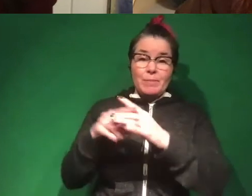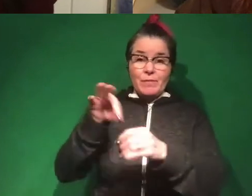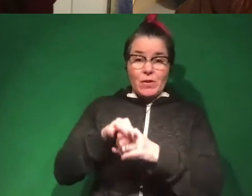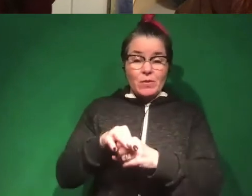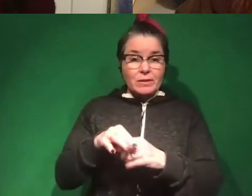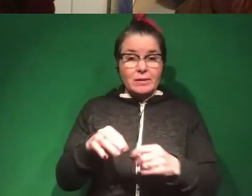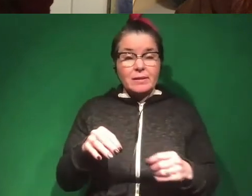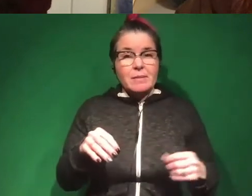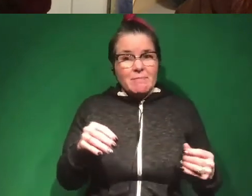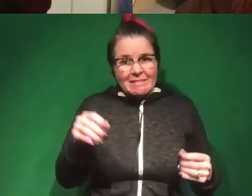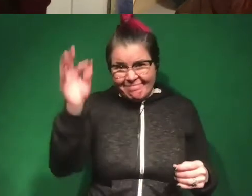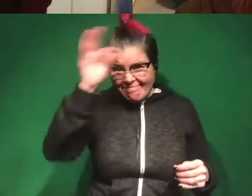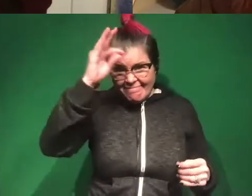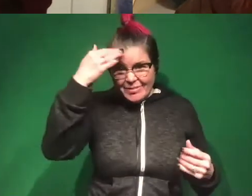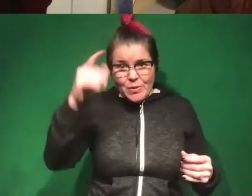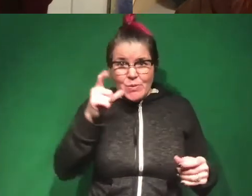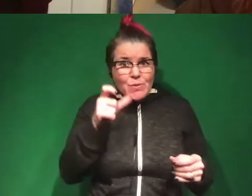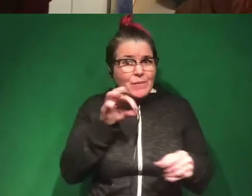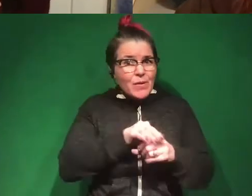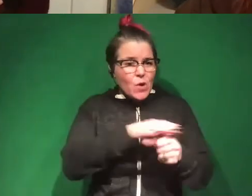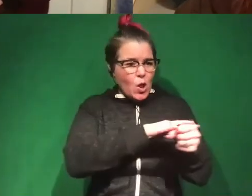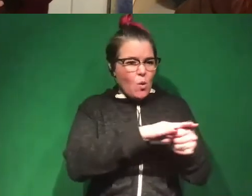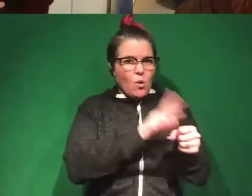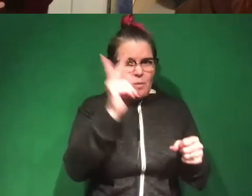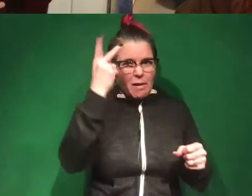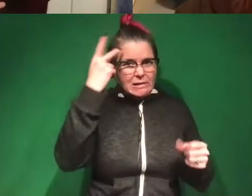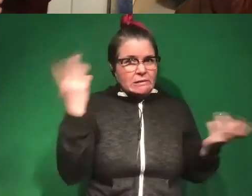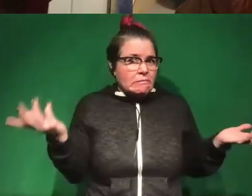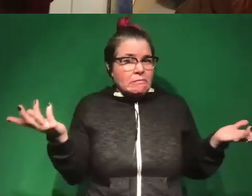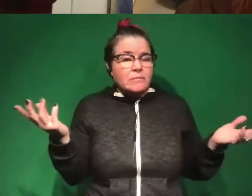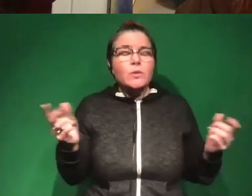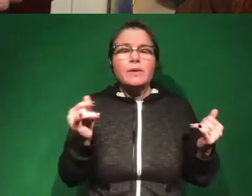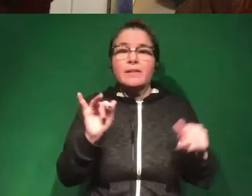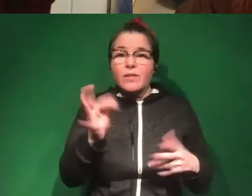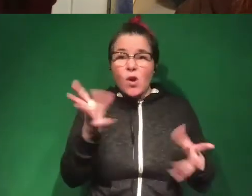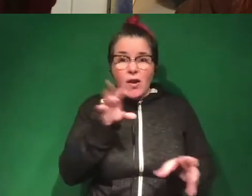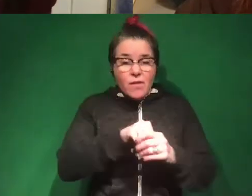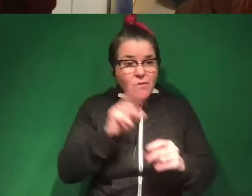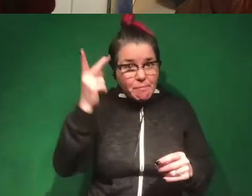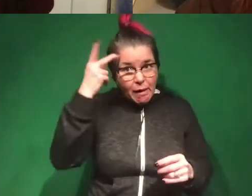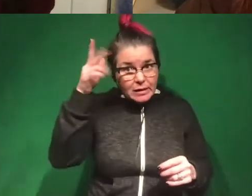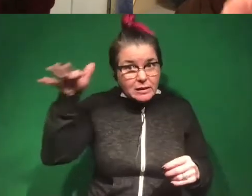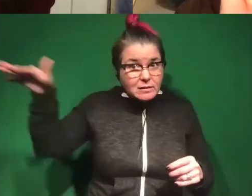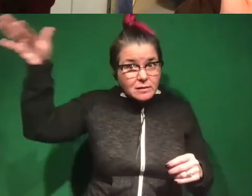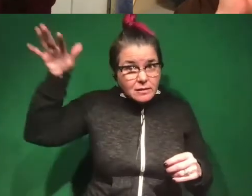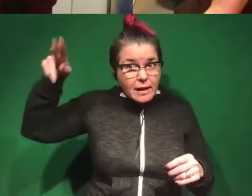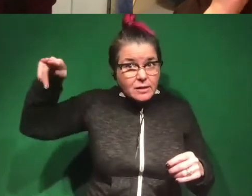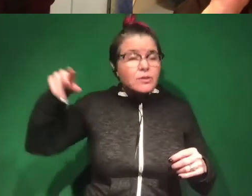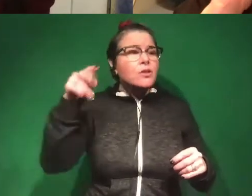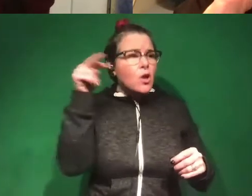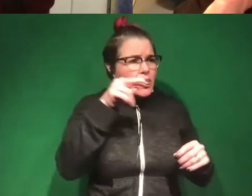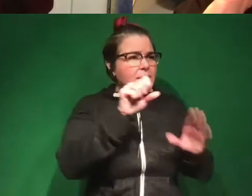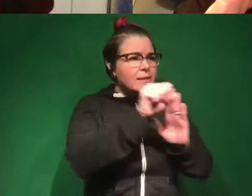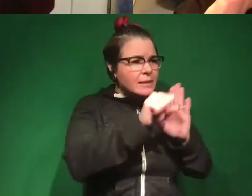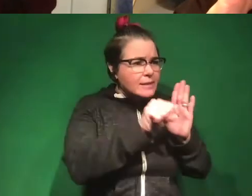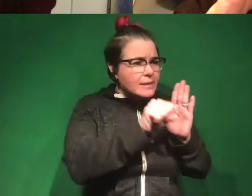not knowing necessarily who to vote for in local politics. And so if you're someone who's already engaged, have a look at who's involved in your state politics, in your